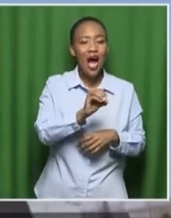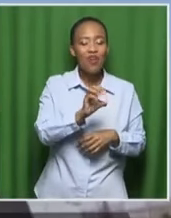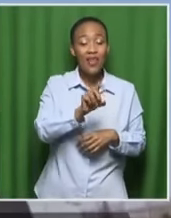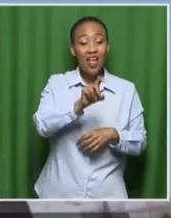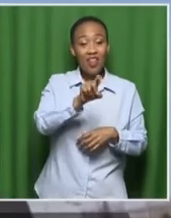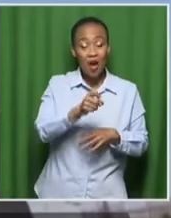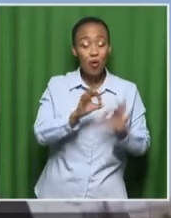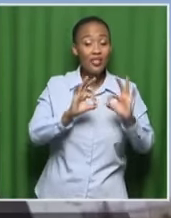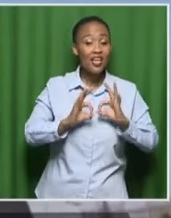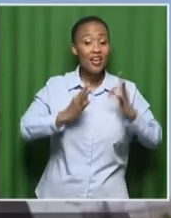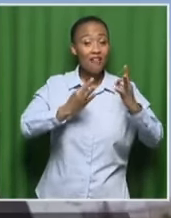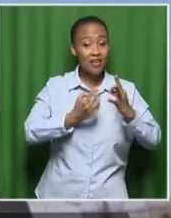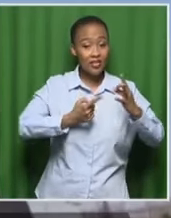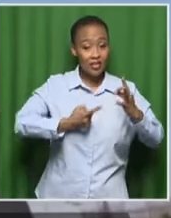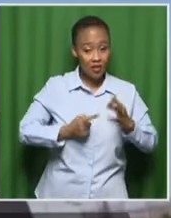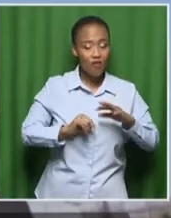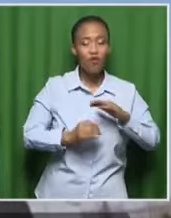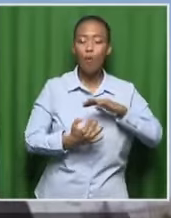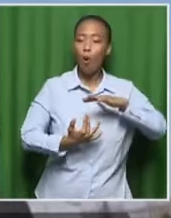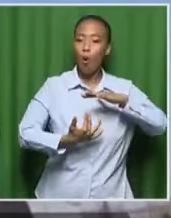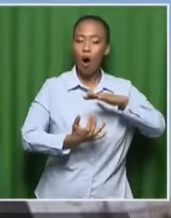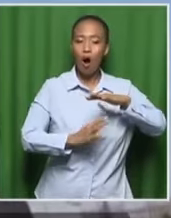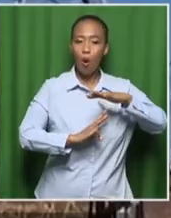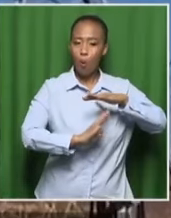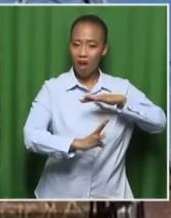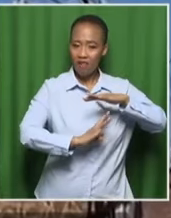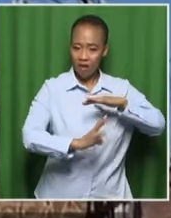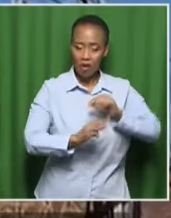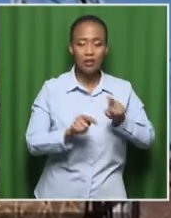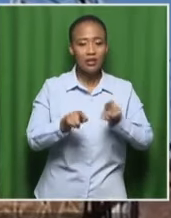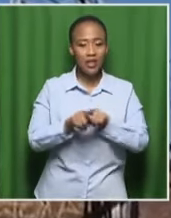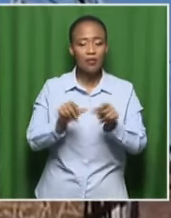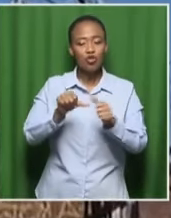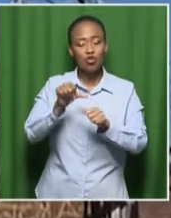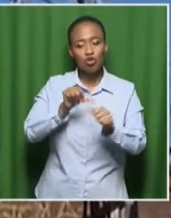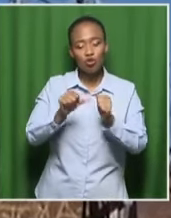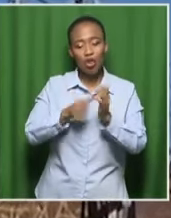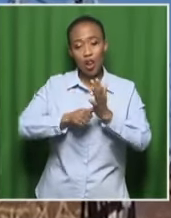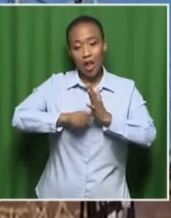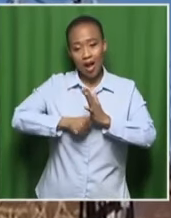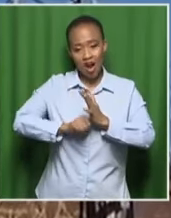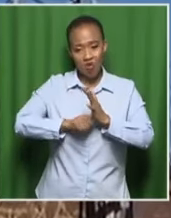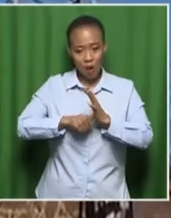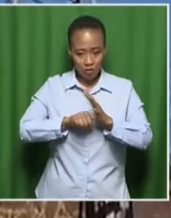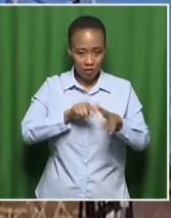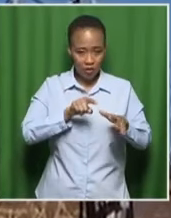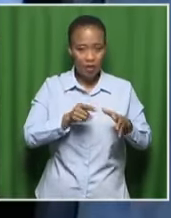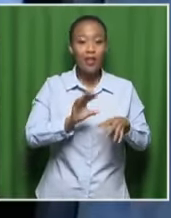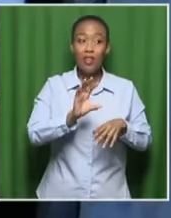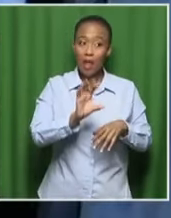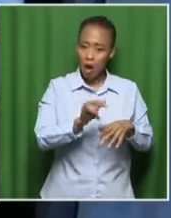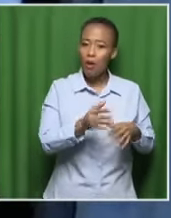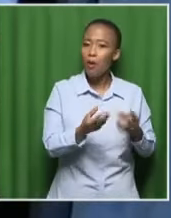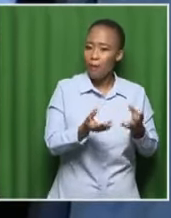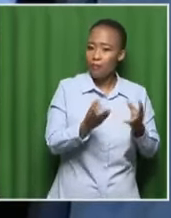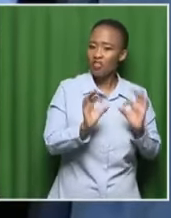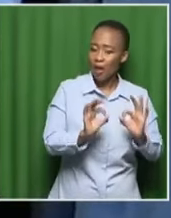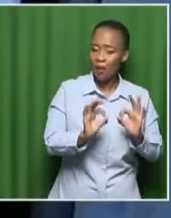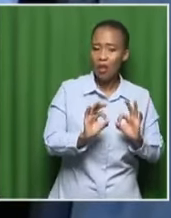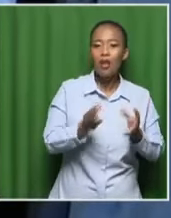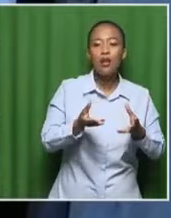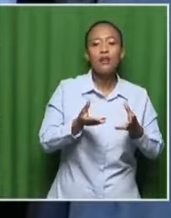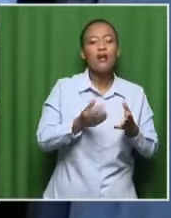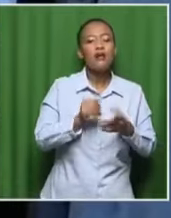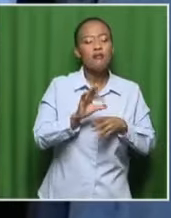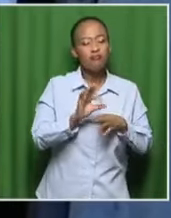to exist off the welfare and off social grants and to start building a sustainable future for themselves. Jobs are going to be at the heart